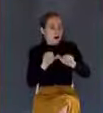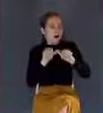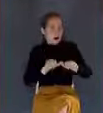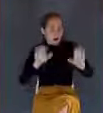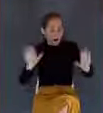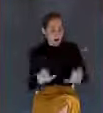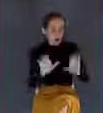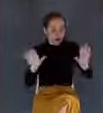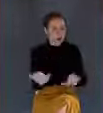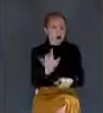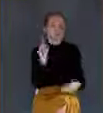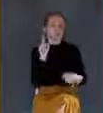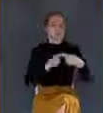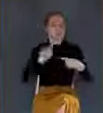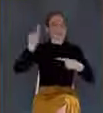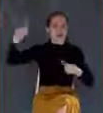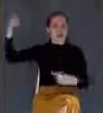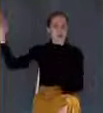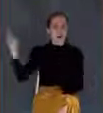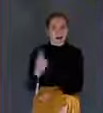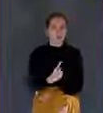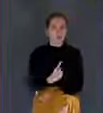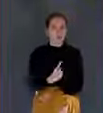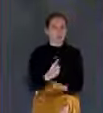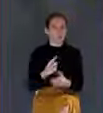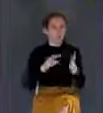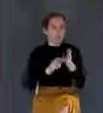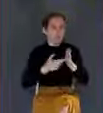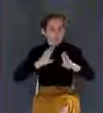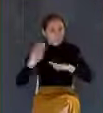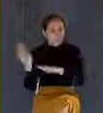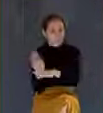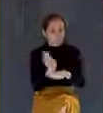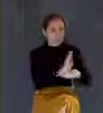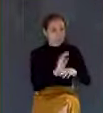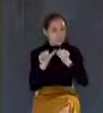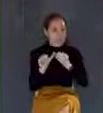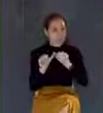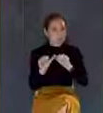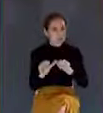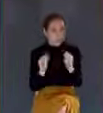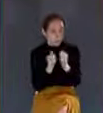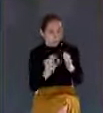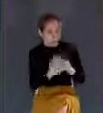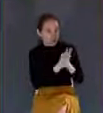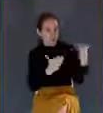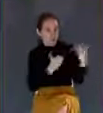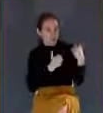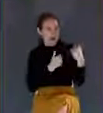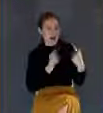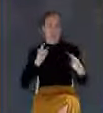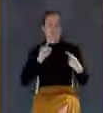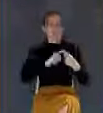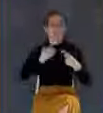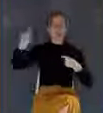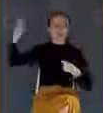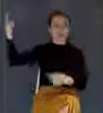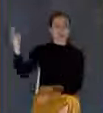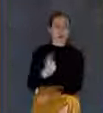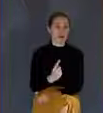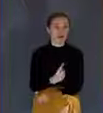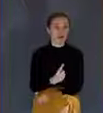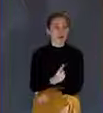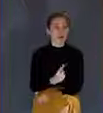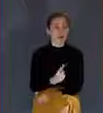Be busy doing your responsibilities till I come. You see, there's a difference in how you wait